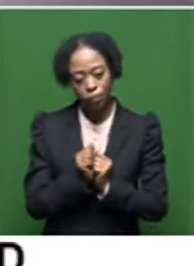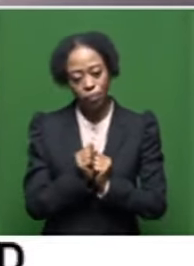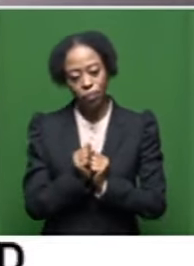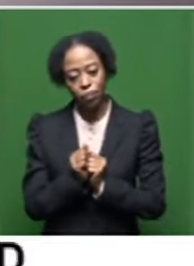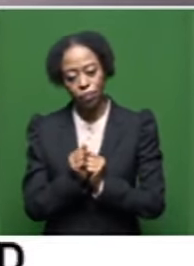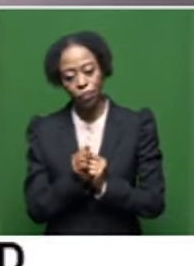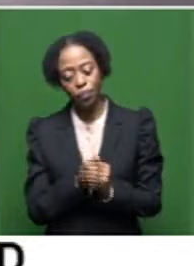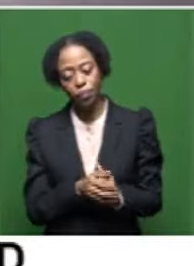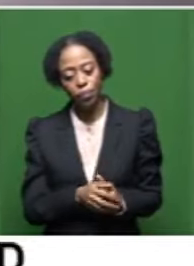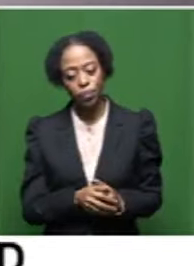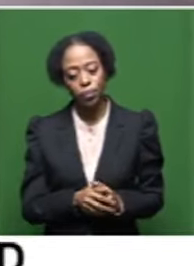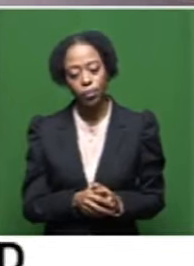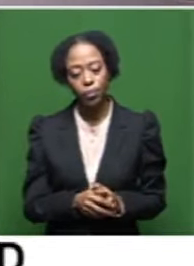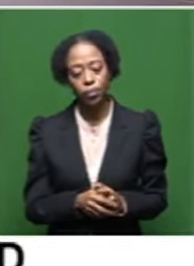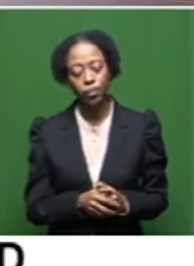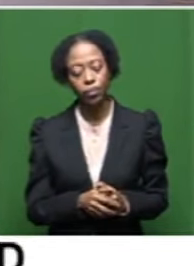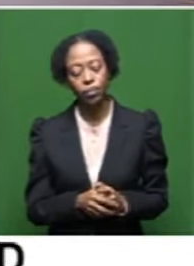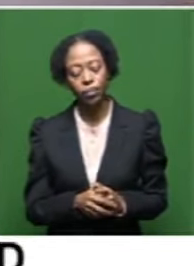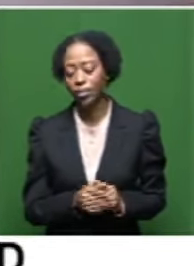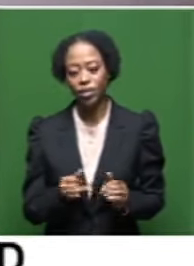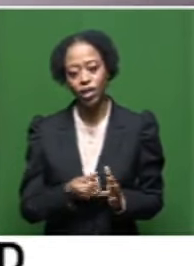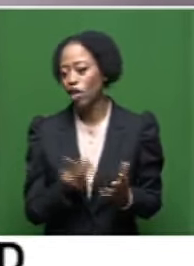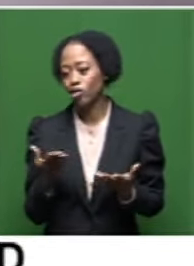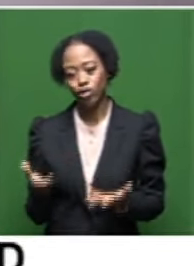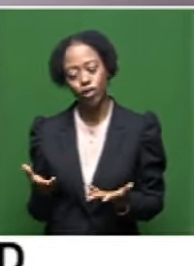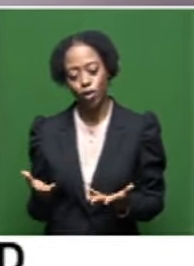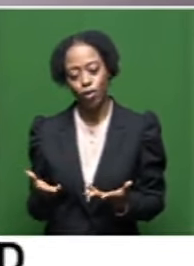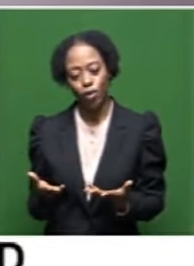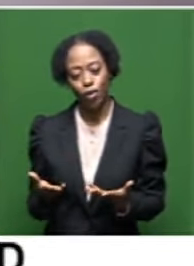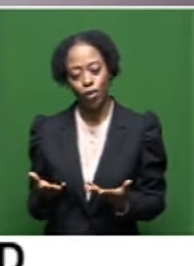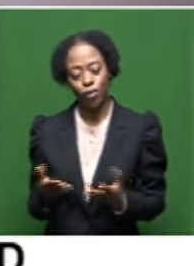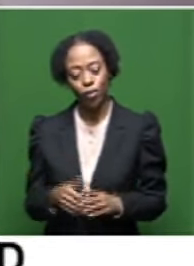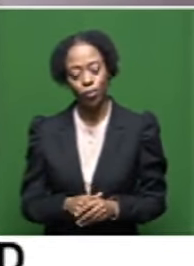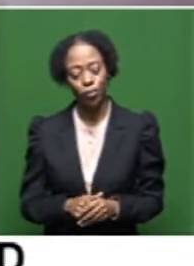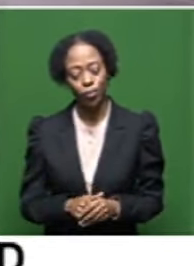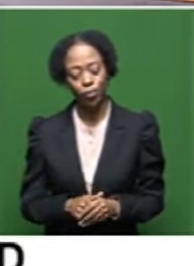know, announce him to the room. He was just that enigmatic presence.